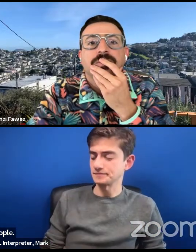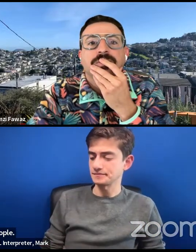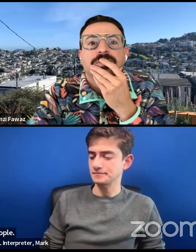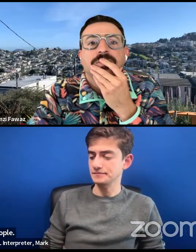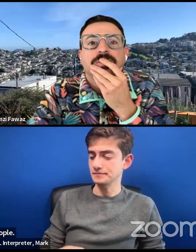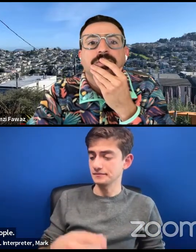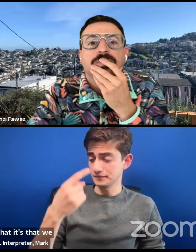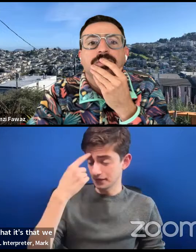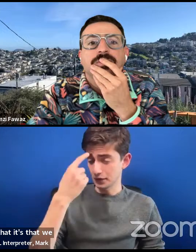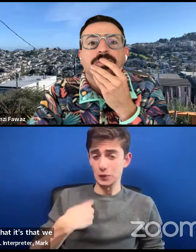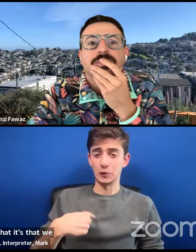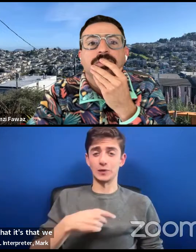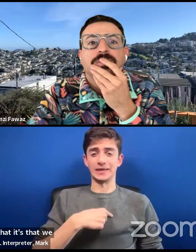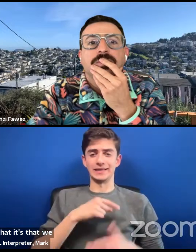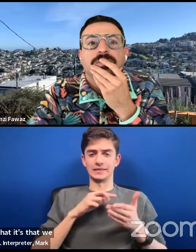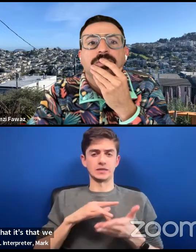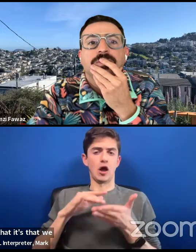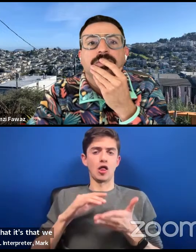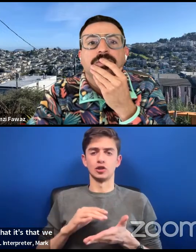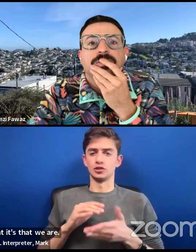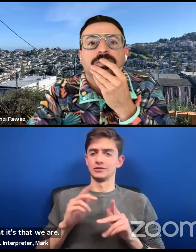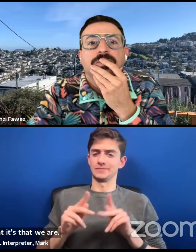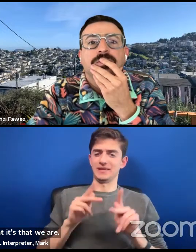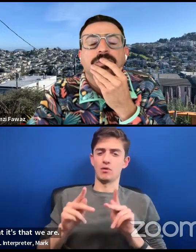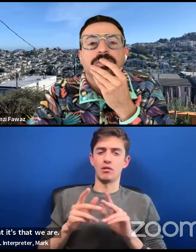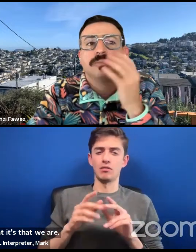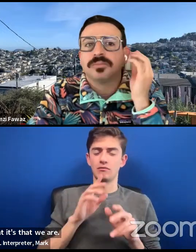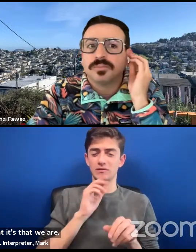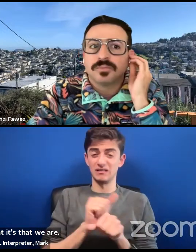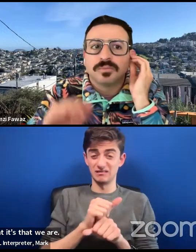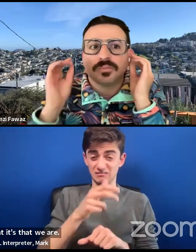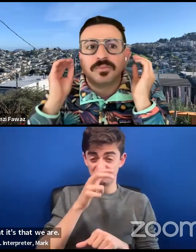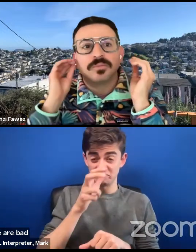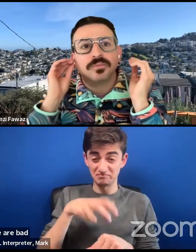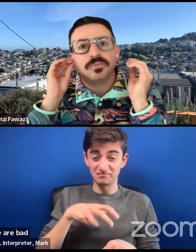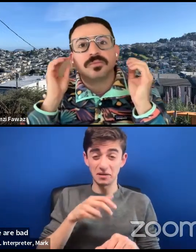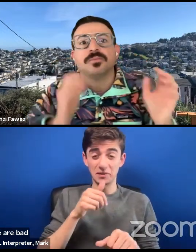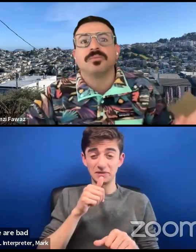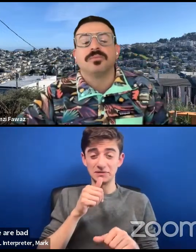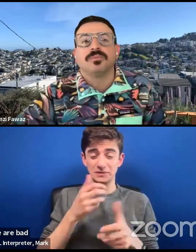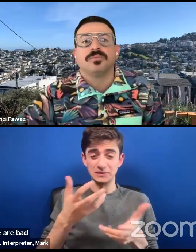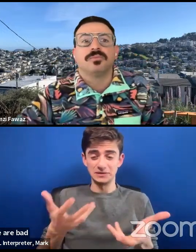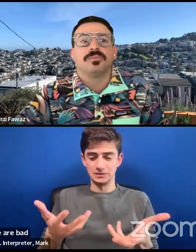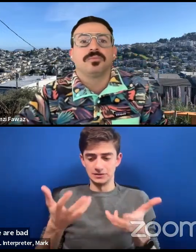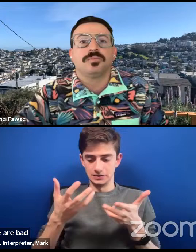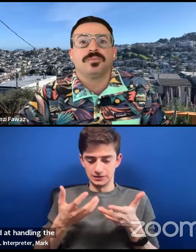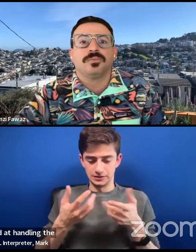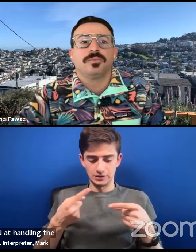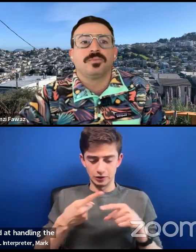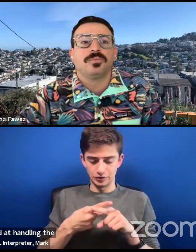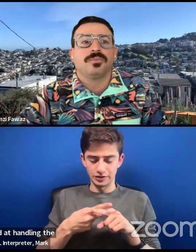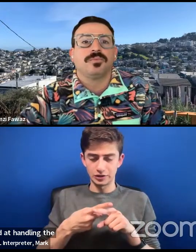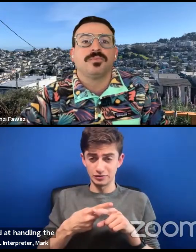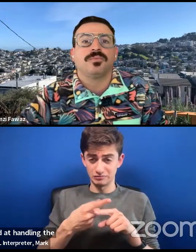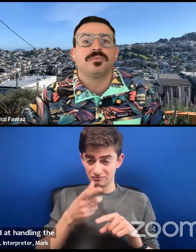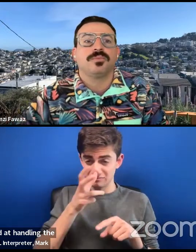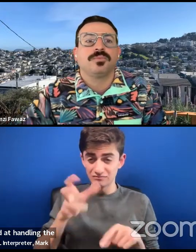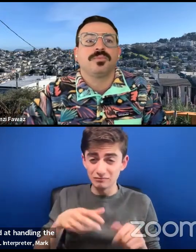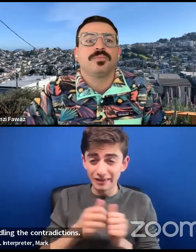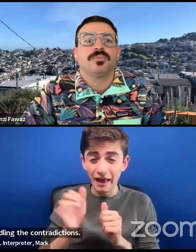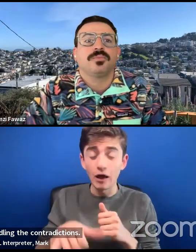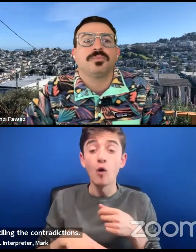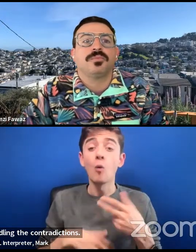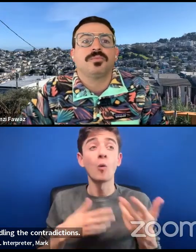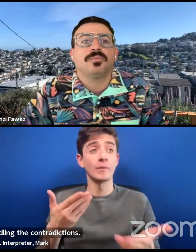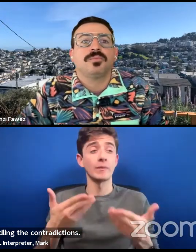scholars, people are bad at handling the contradictions, right? Or that we don't see all the